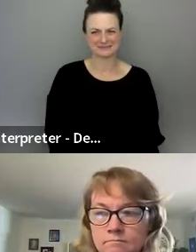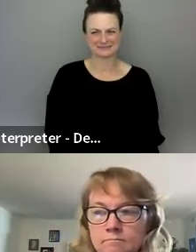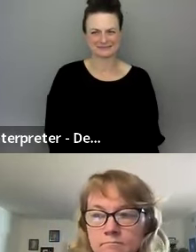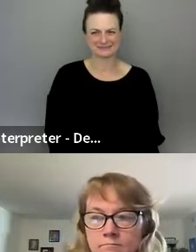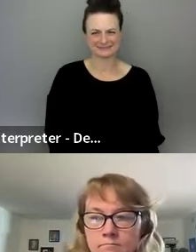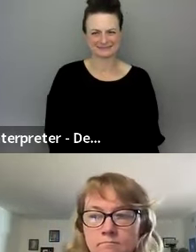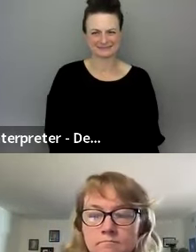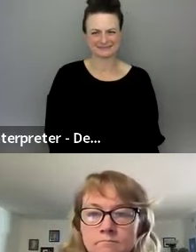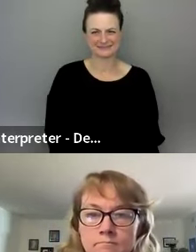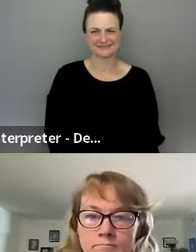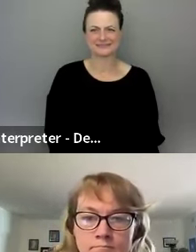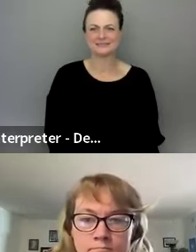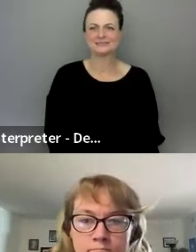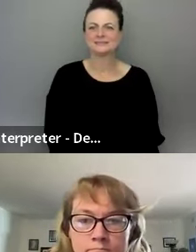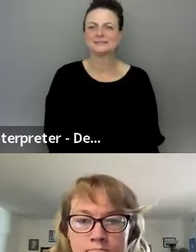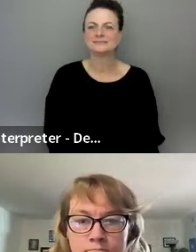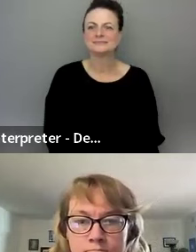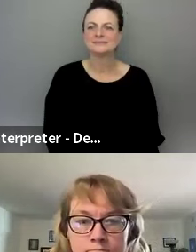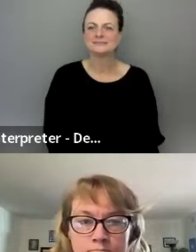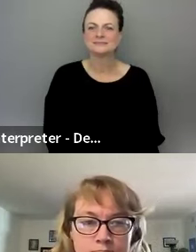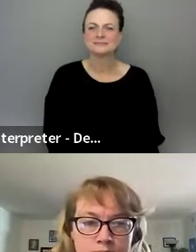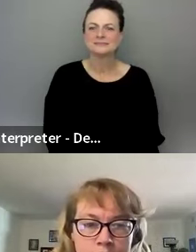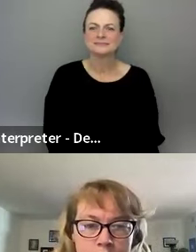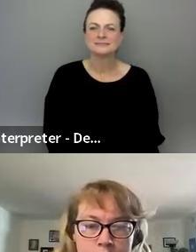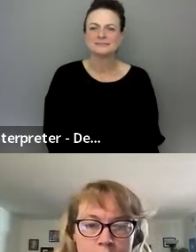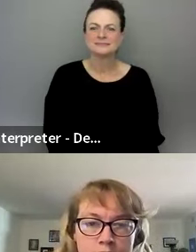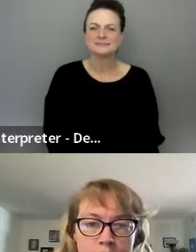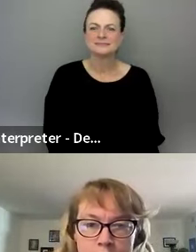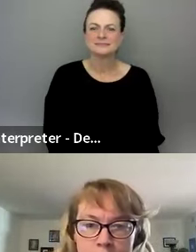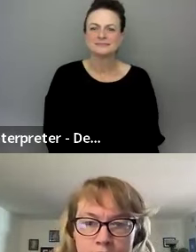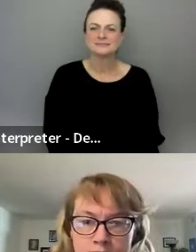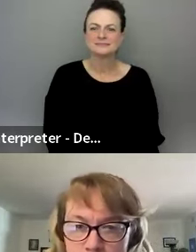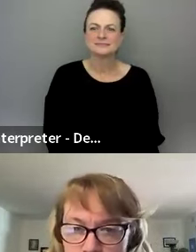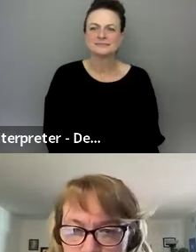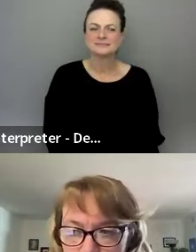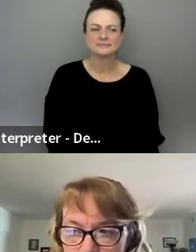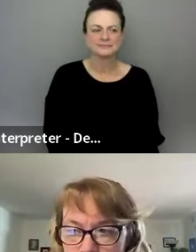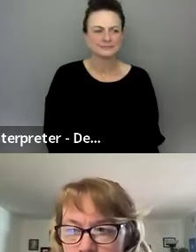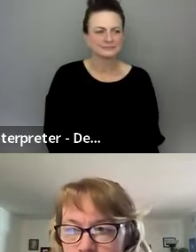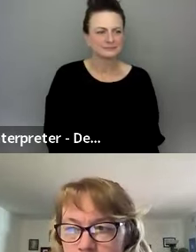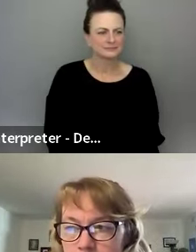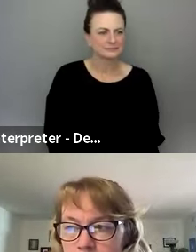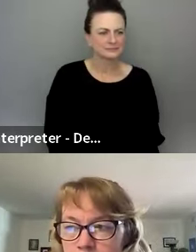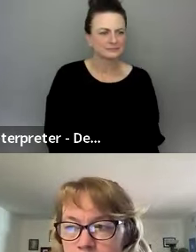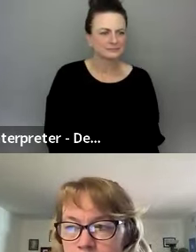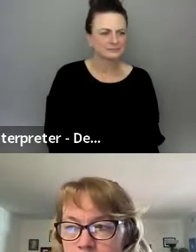Uh, if you, uh, lot of French sign language, uh, we communicate with, uh,